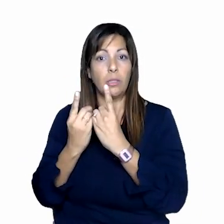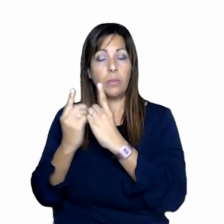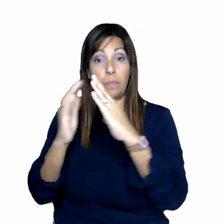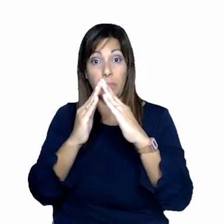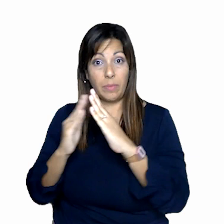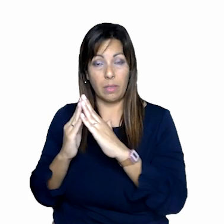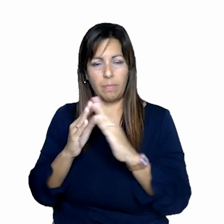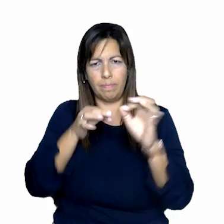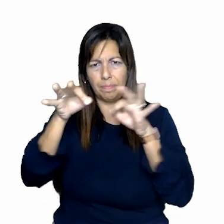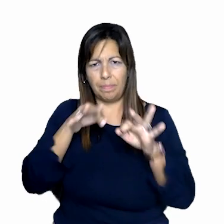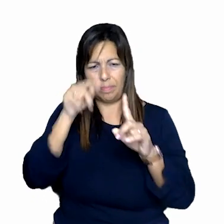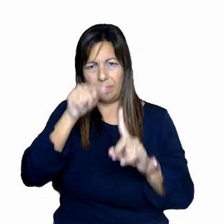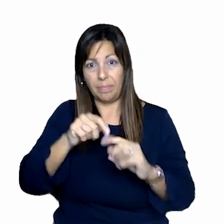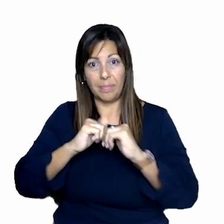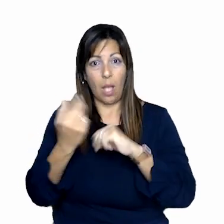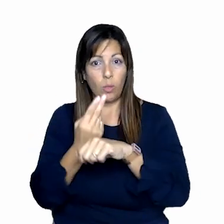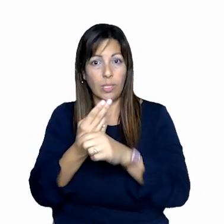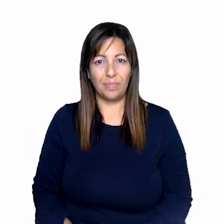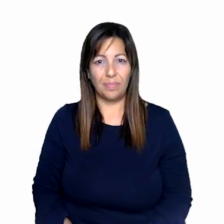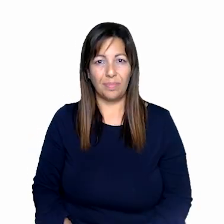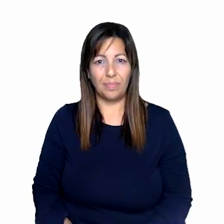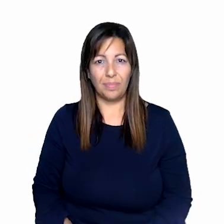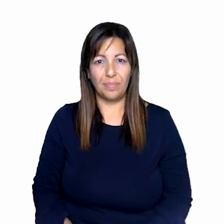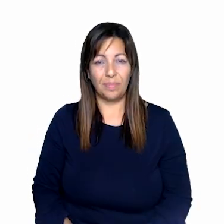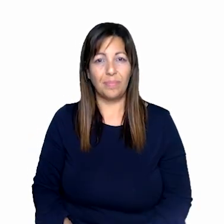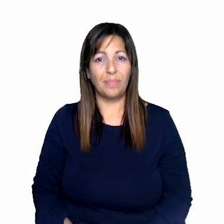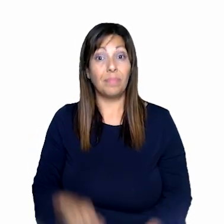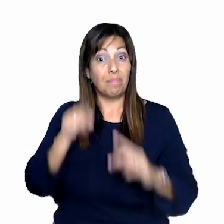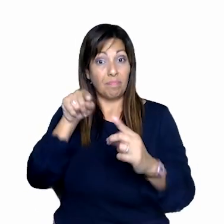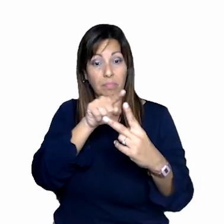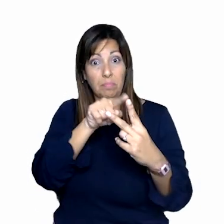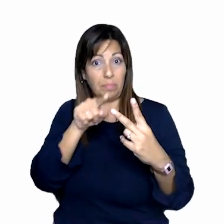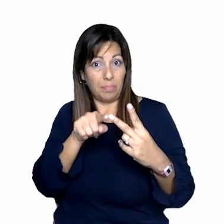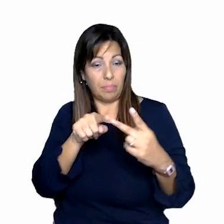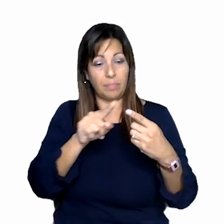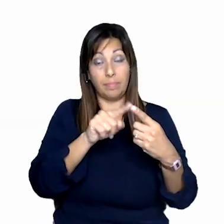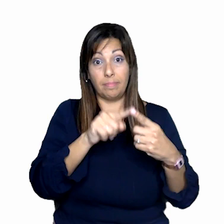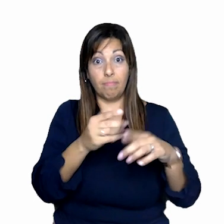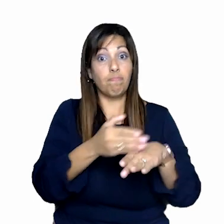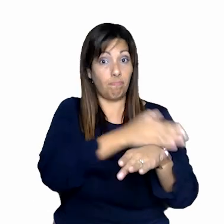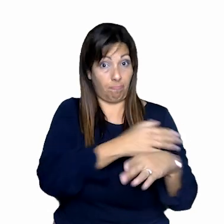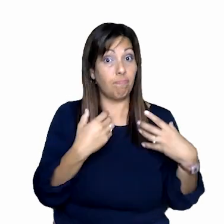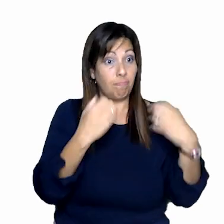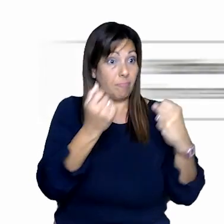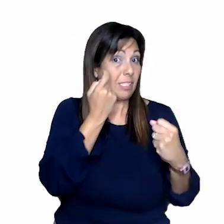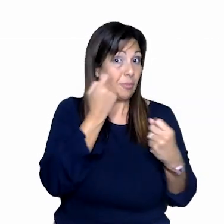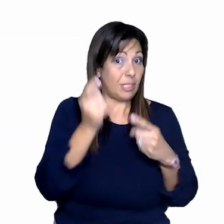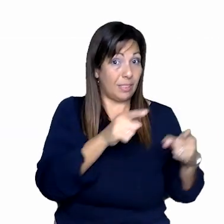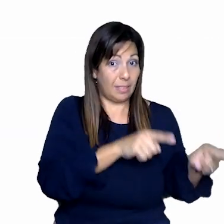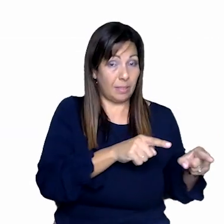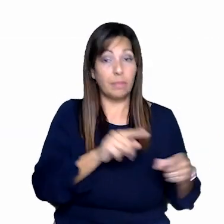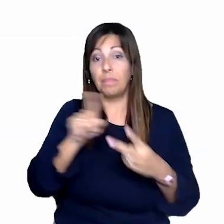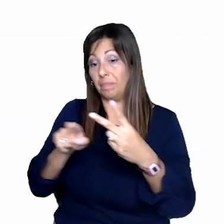the meticulous and strategic use of these resources. The objective is twofold, to recover effectively from recent damage